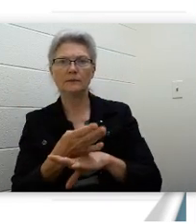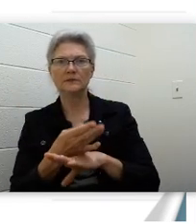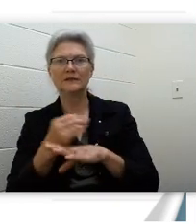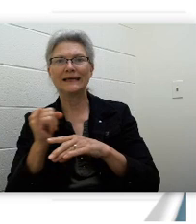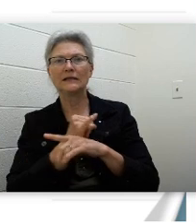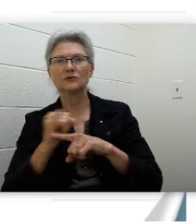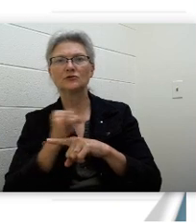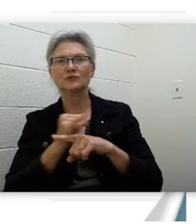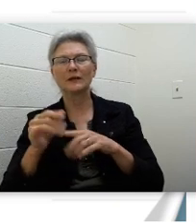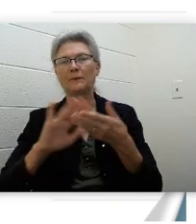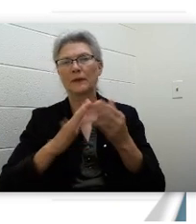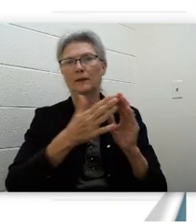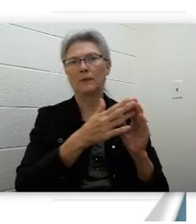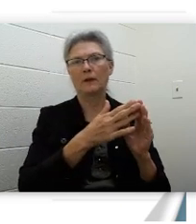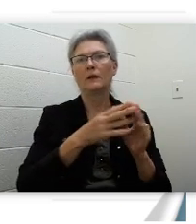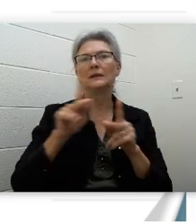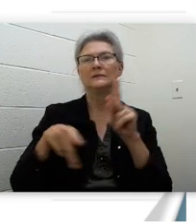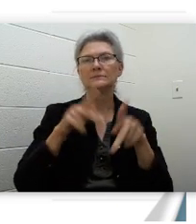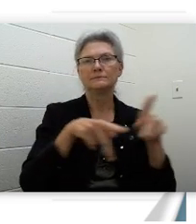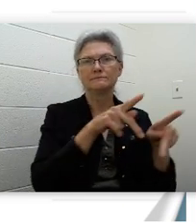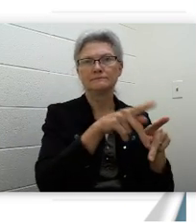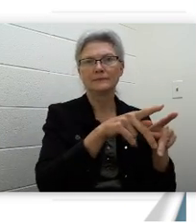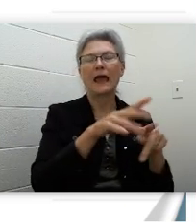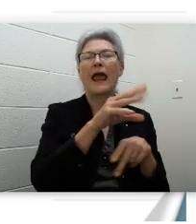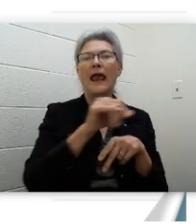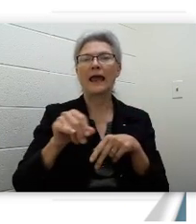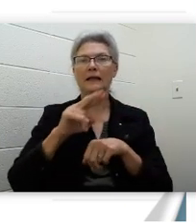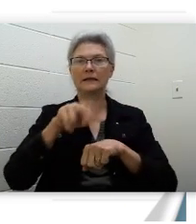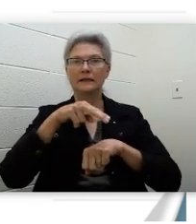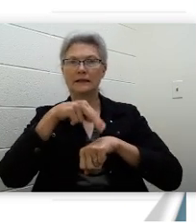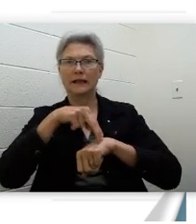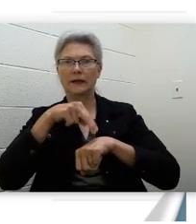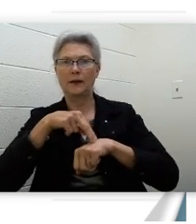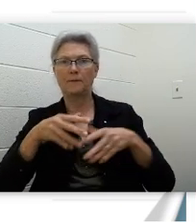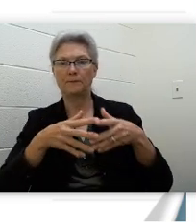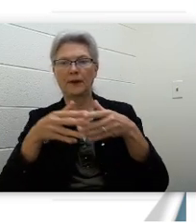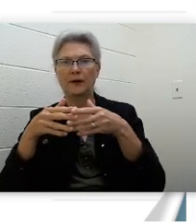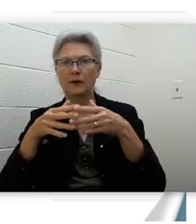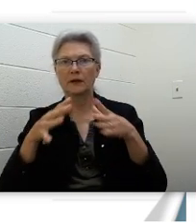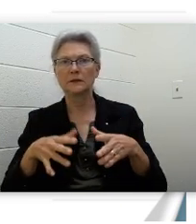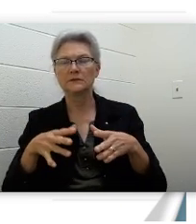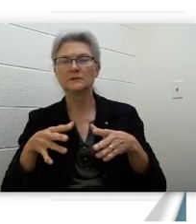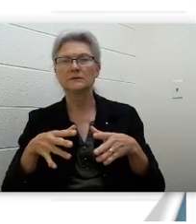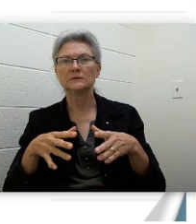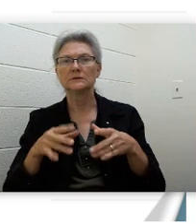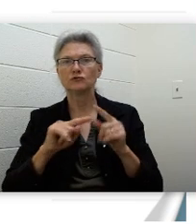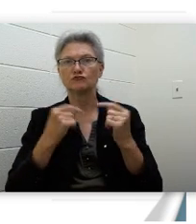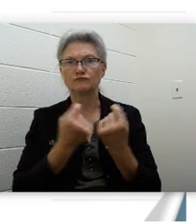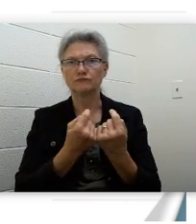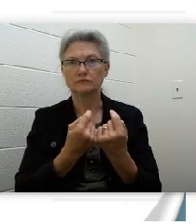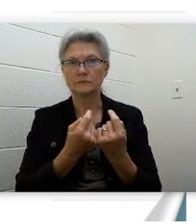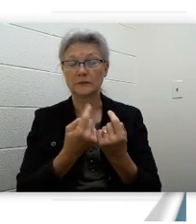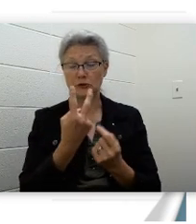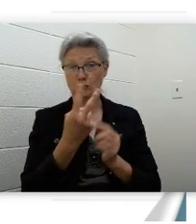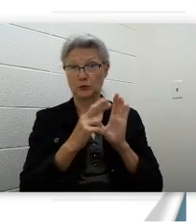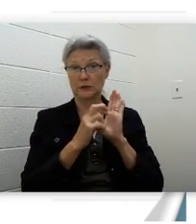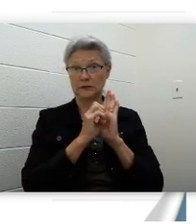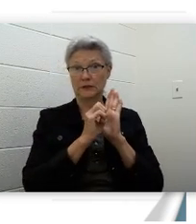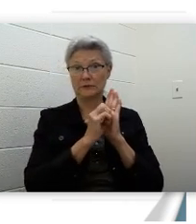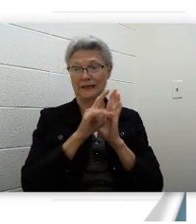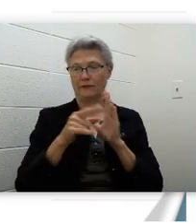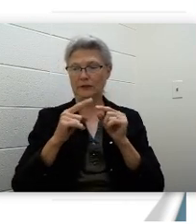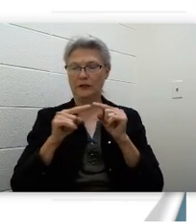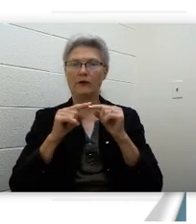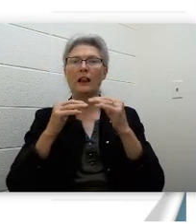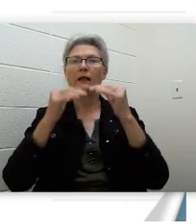industry, citizens, and Native American tribes. These are just two examples of how different levels of